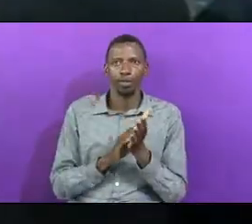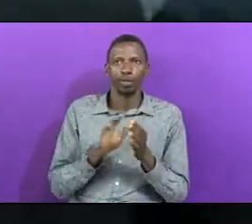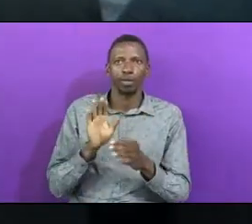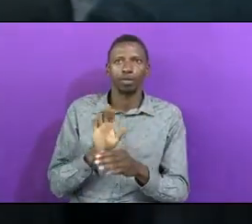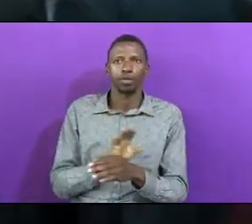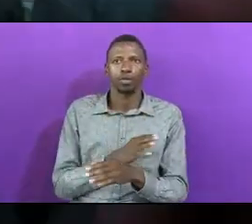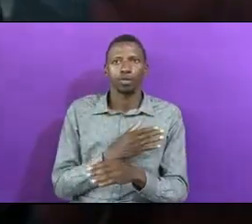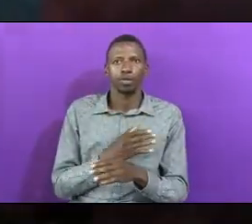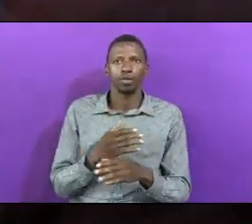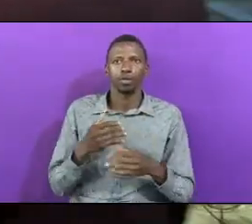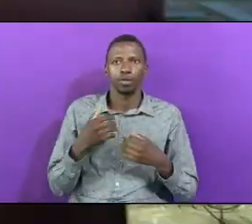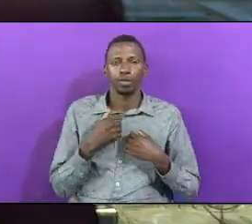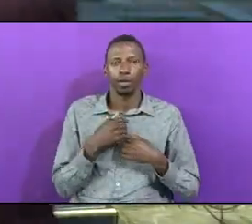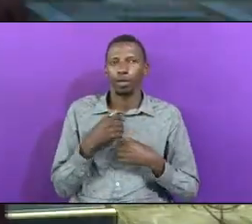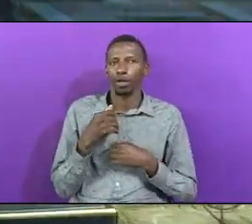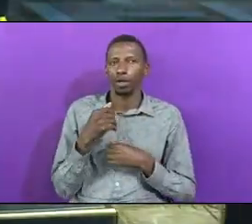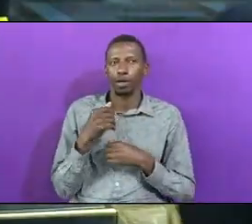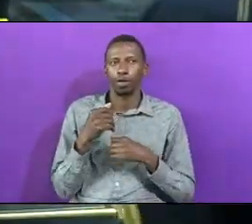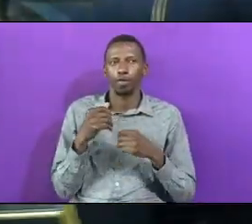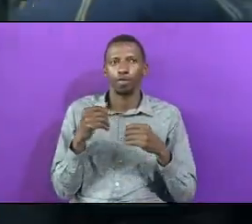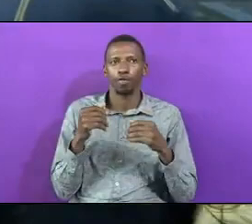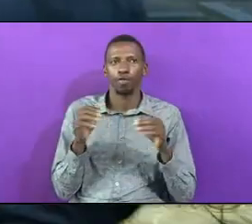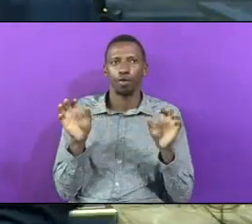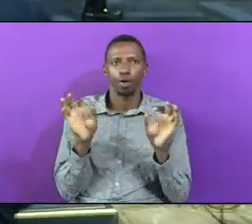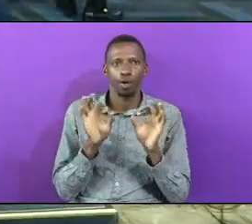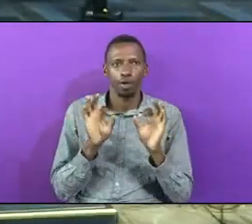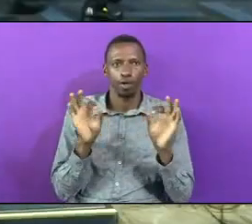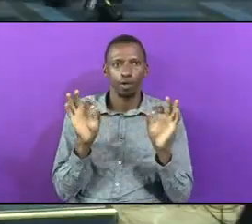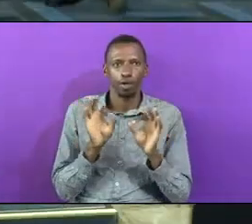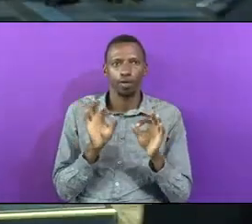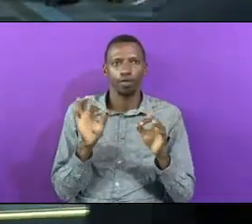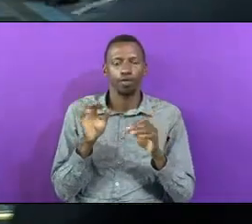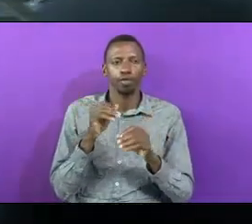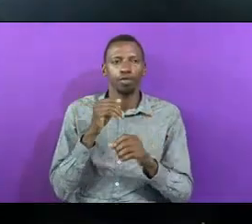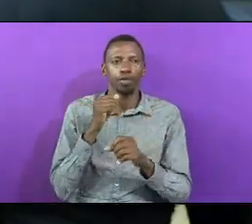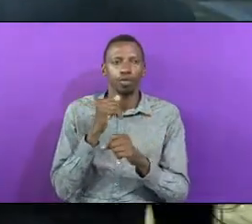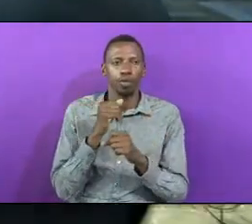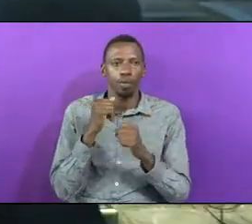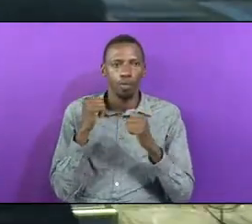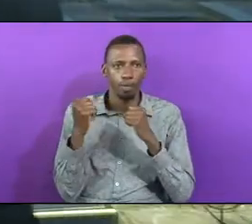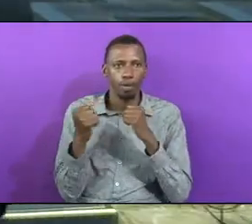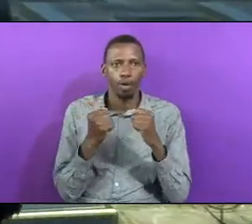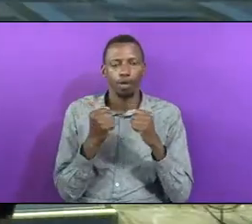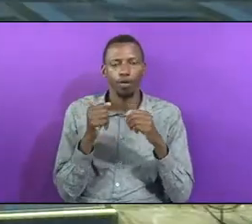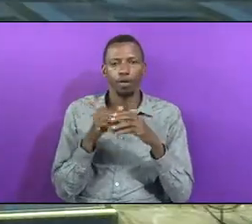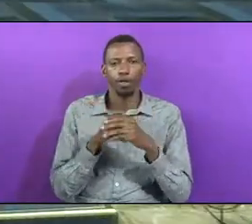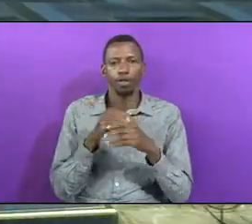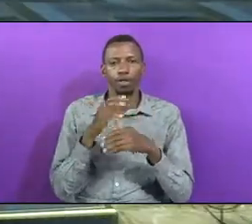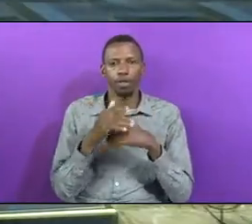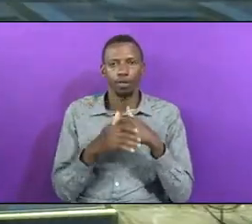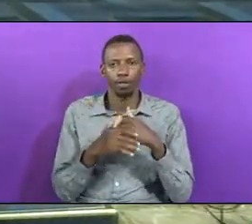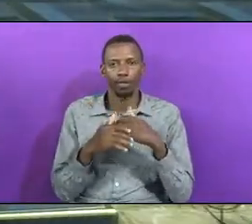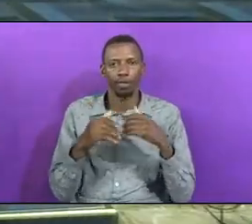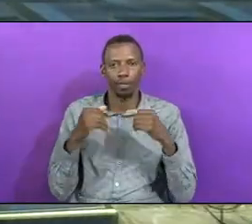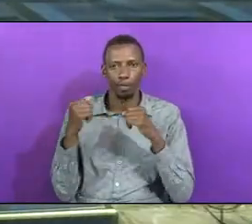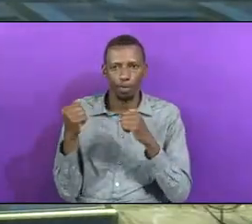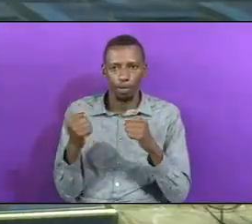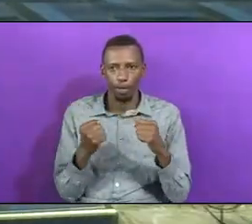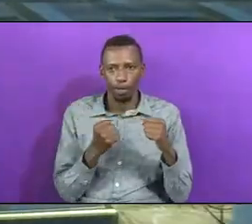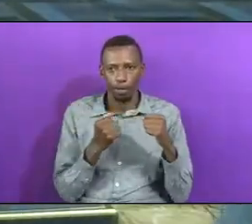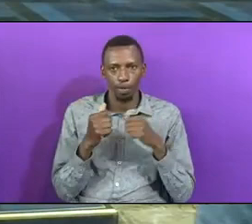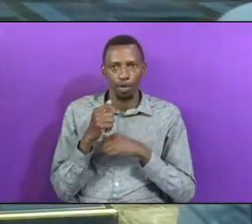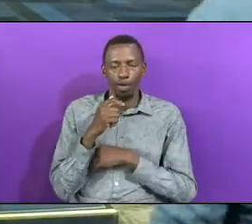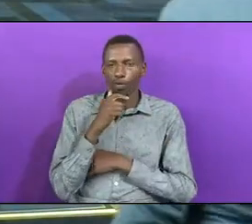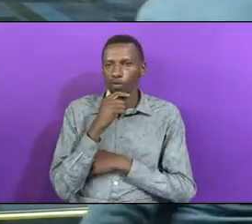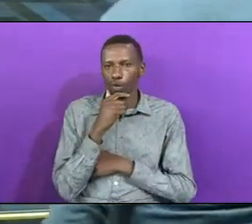There's Wonderful Power In The Blood There is Power There's